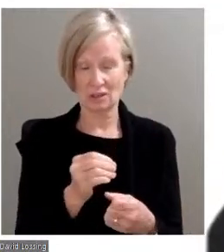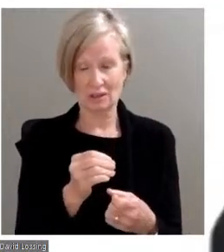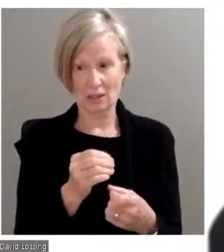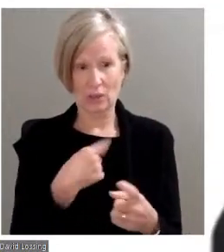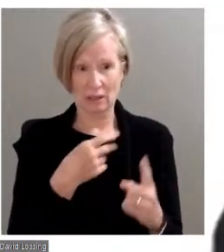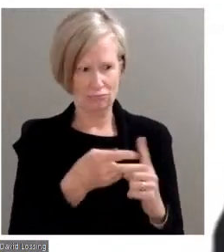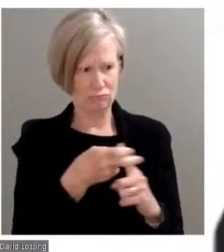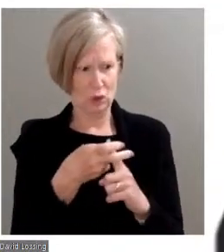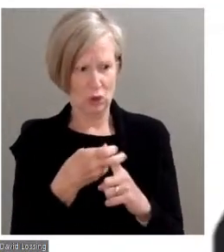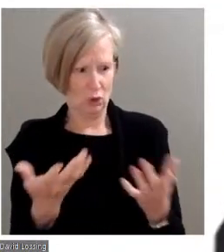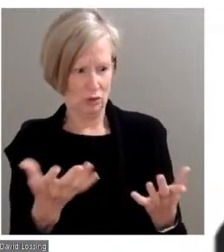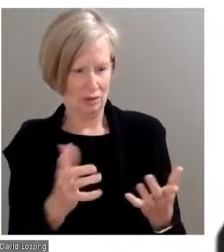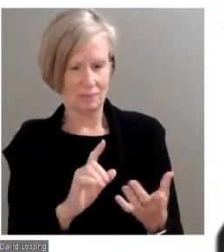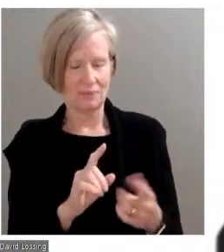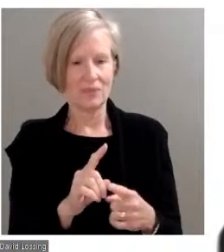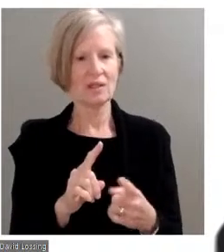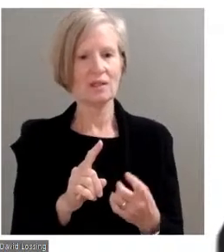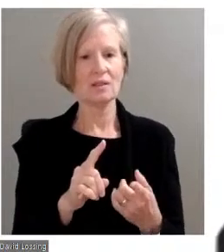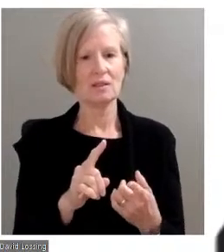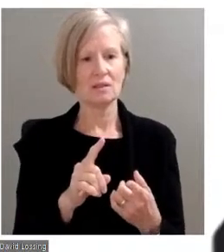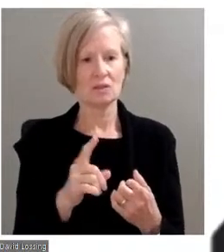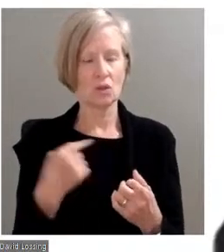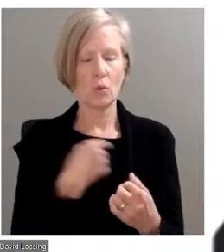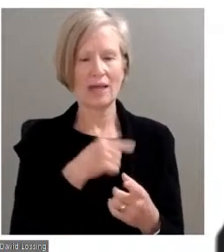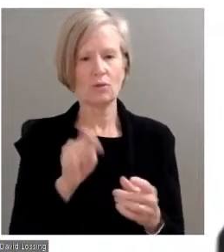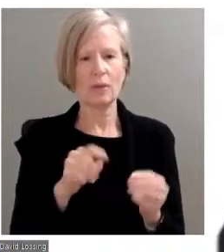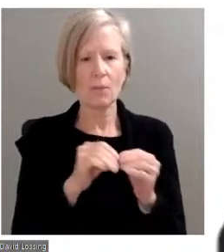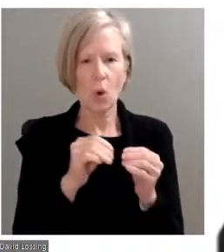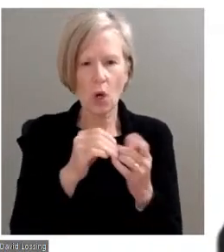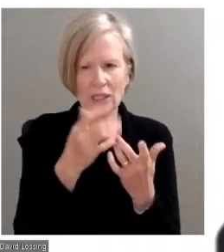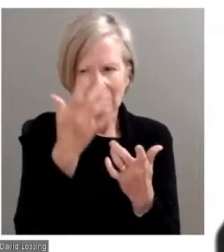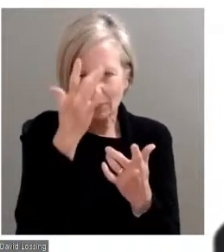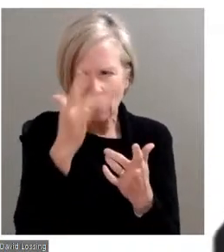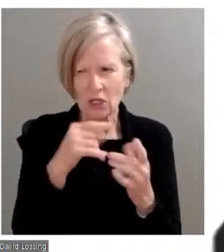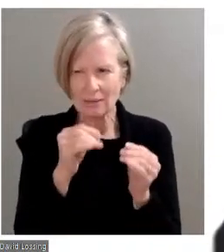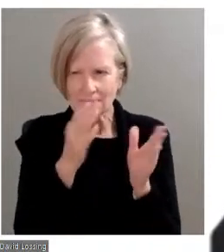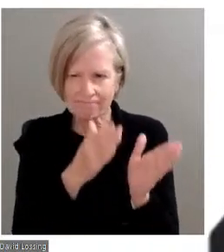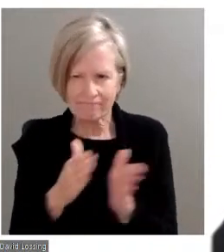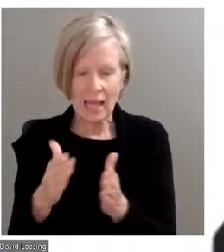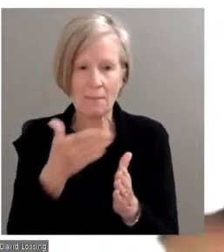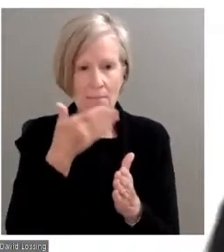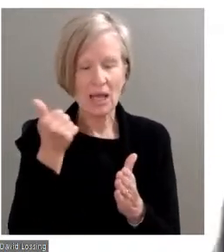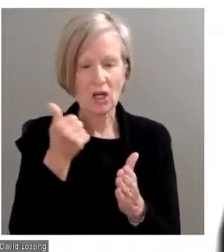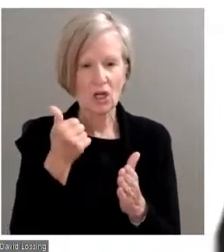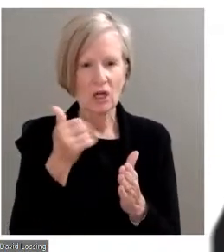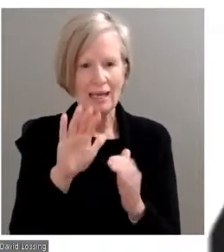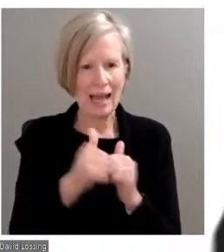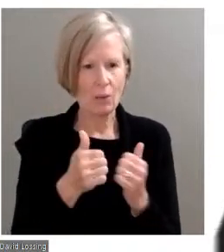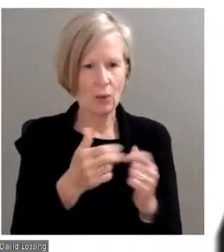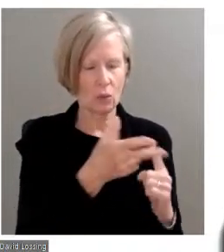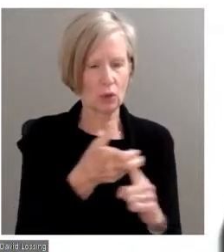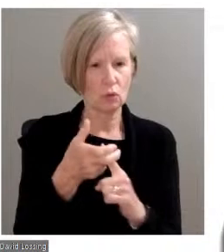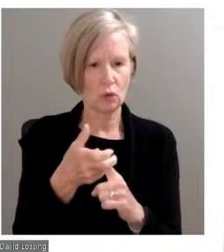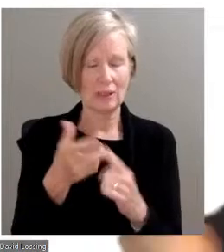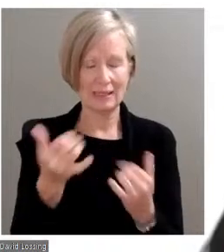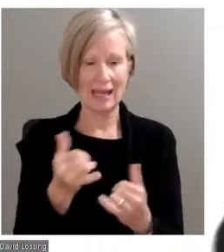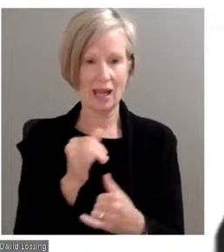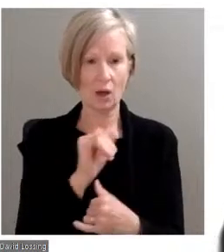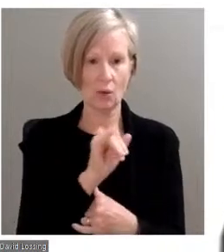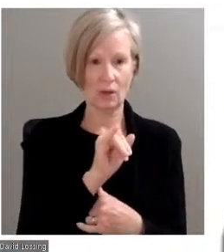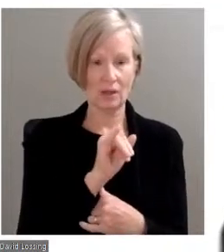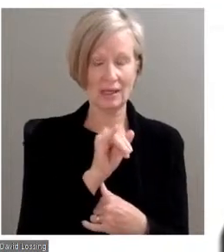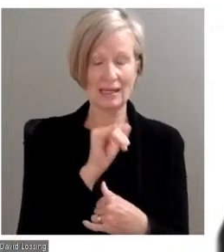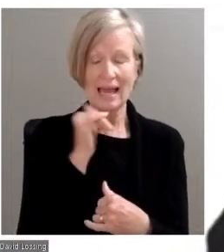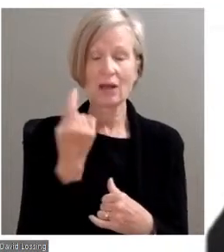In a sense, we have to be smarter and more strategic about recruiting not only in-district students, but out-of